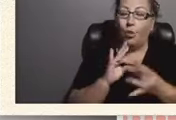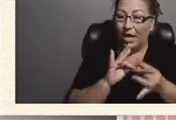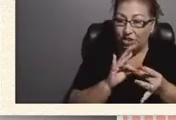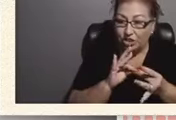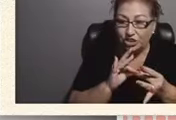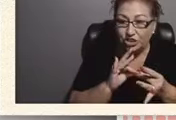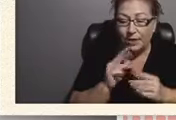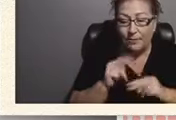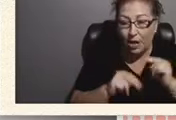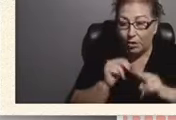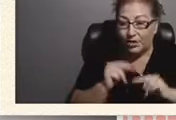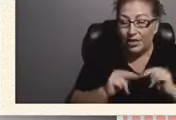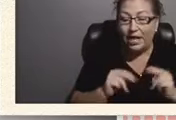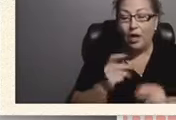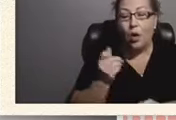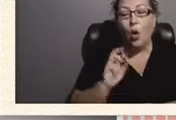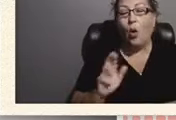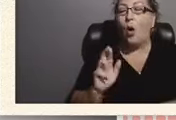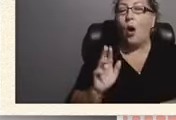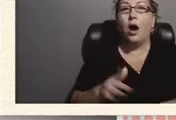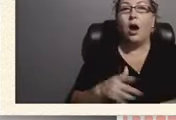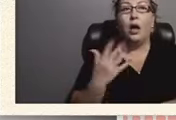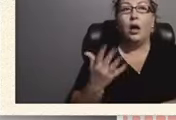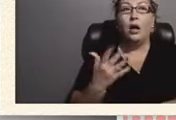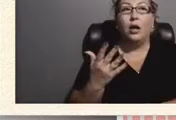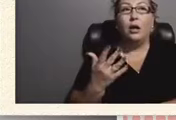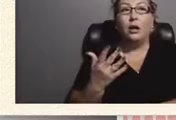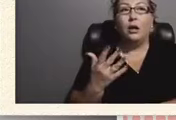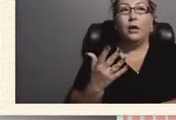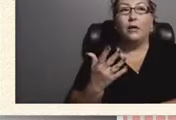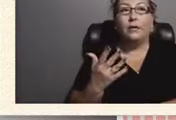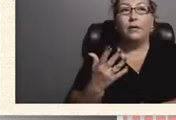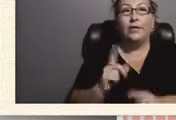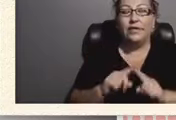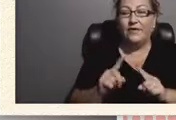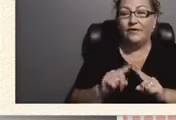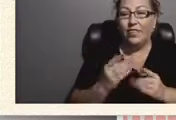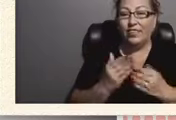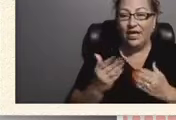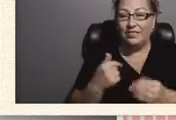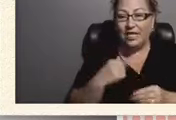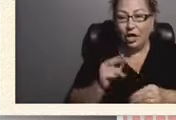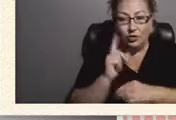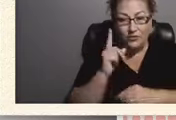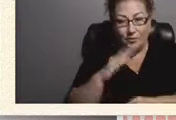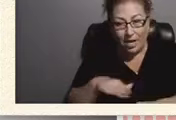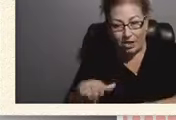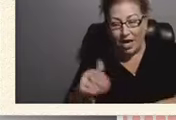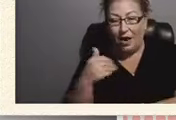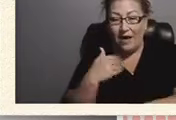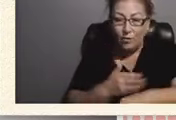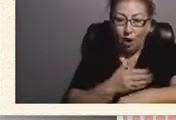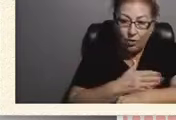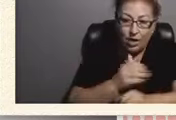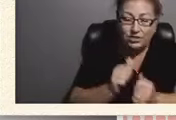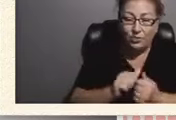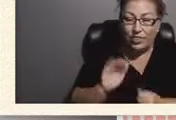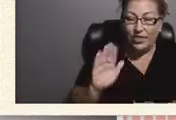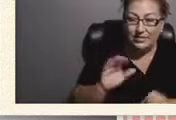or the services that i've used for my child have progress with his abilities